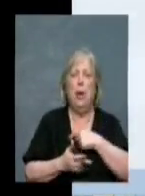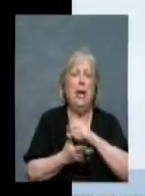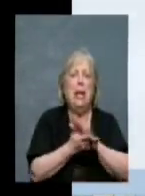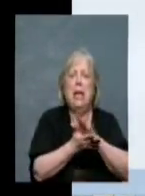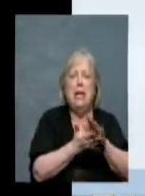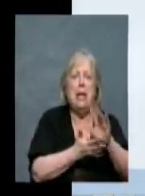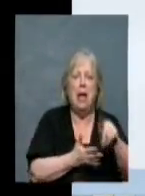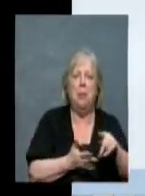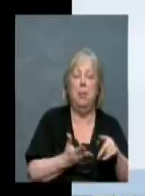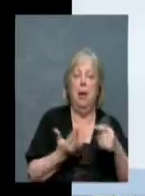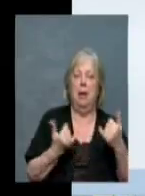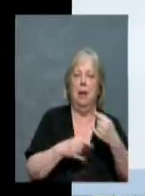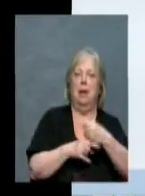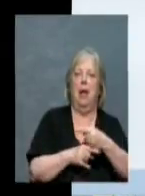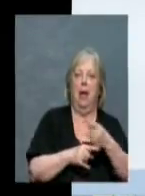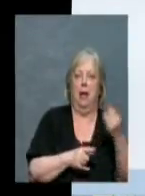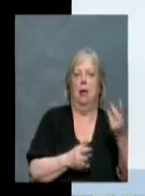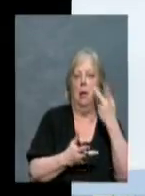That's what's back out there today.